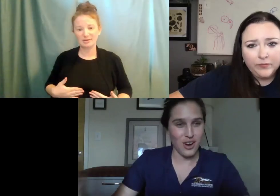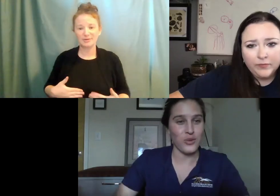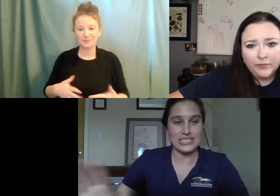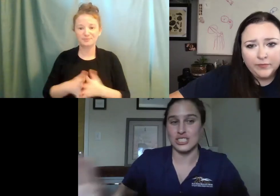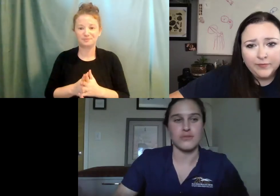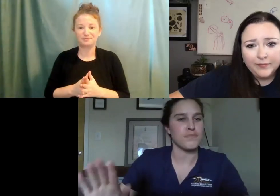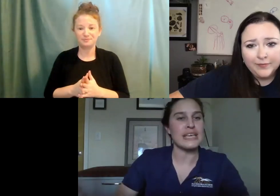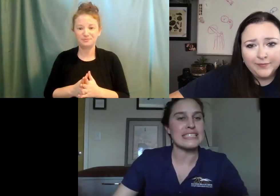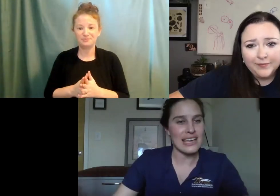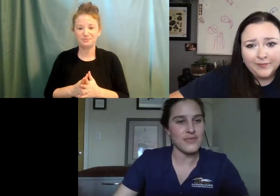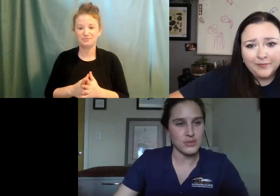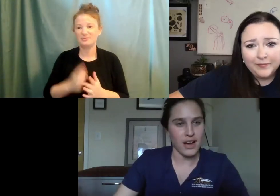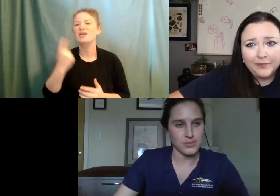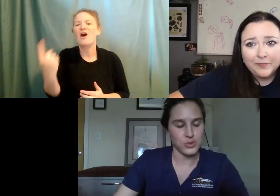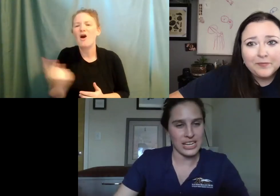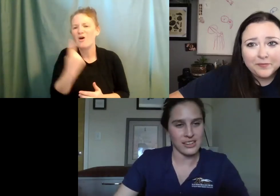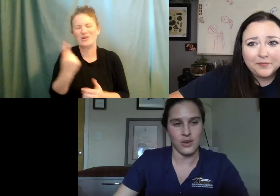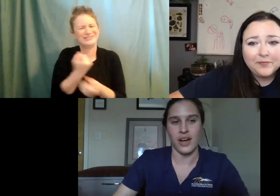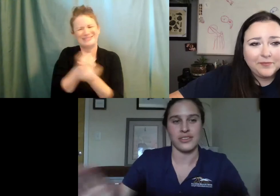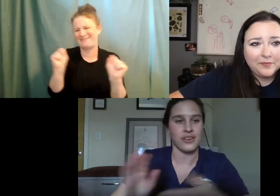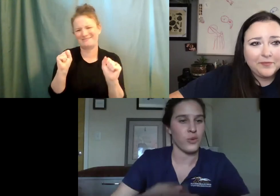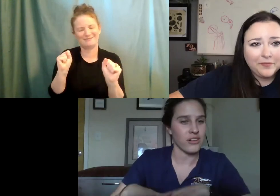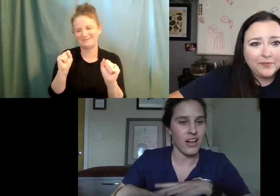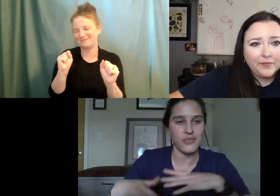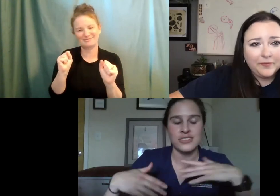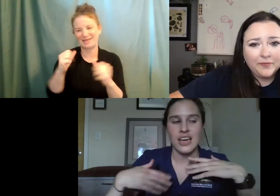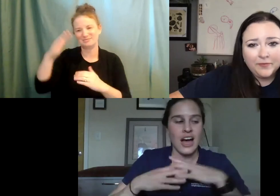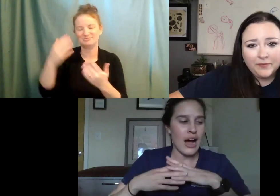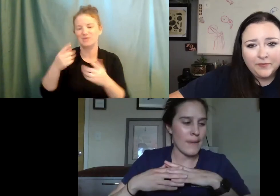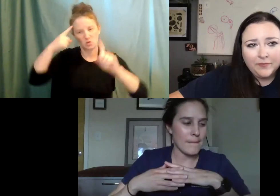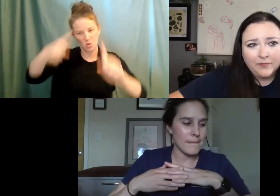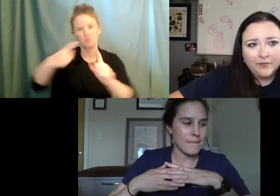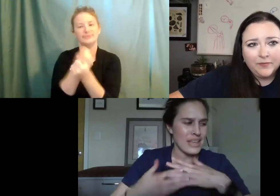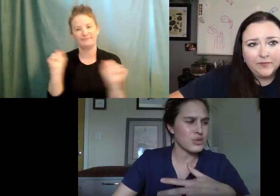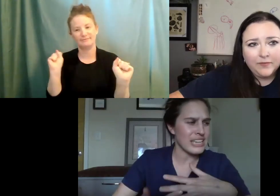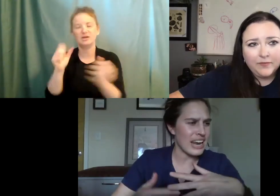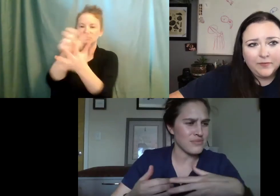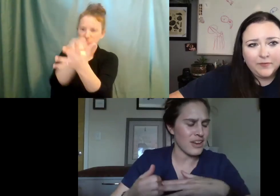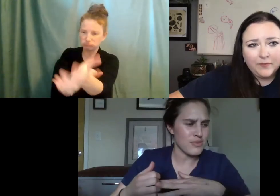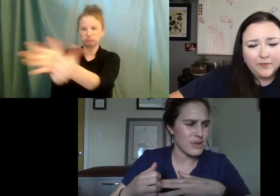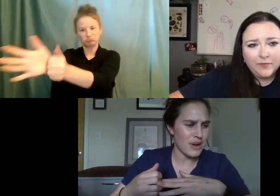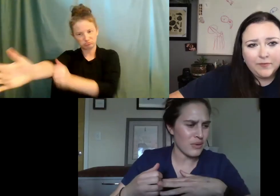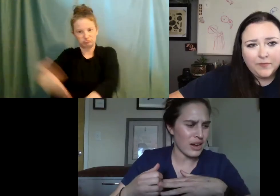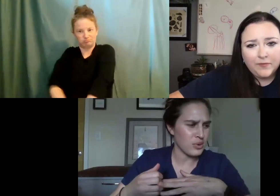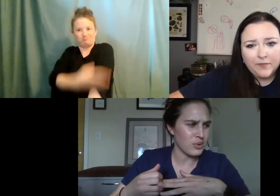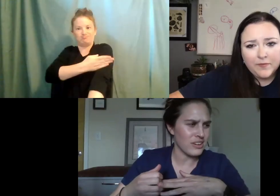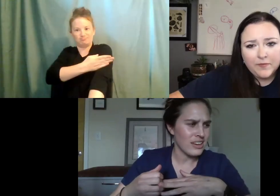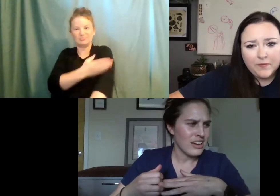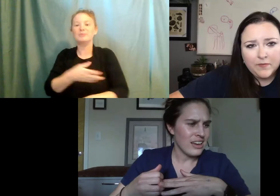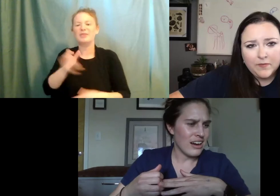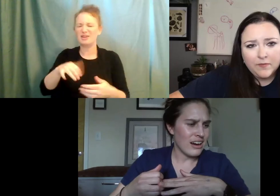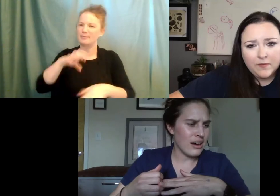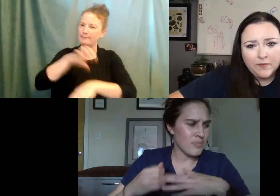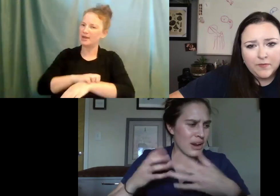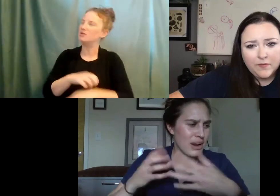and always just be as safe as possible when handling wildlife, wear gloves. Um, but that's really it. I've been bitten by a raccoon.